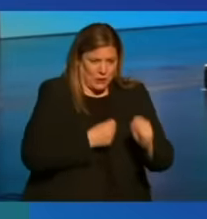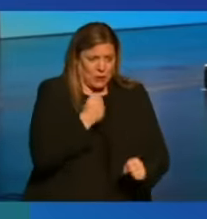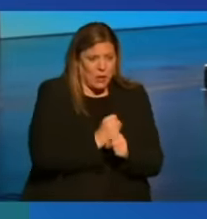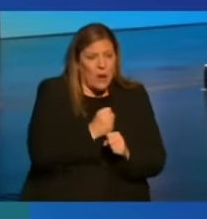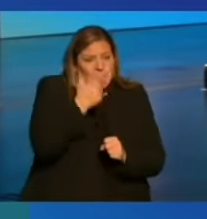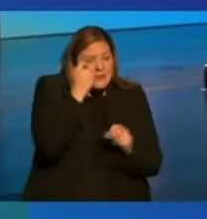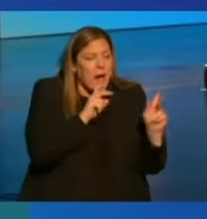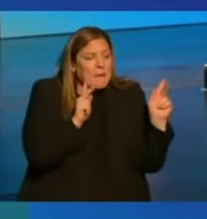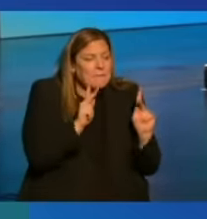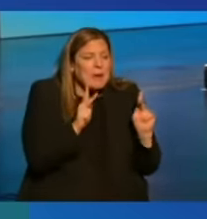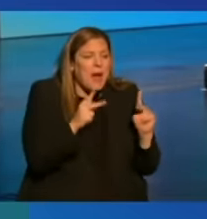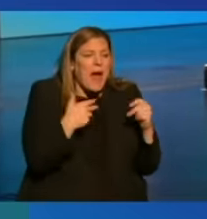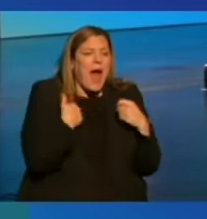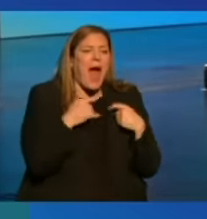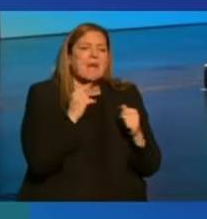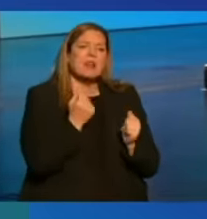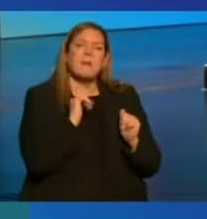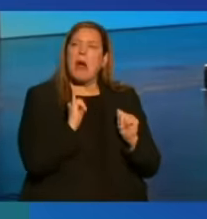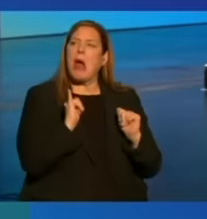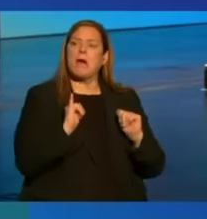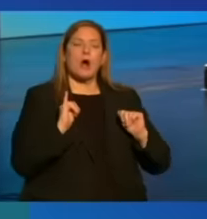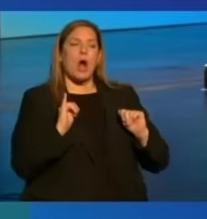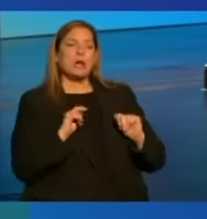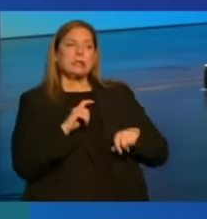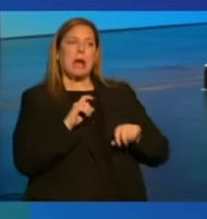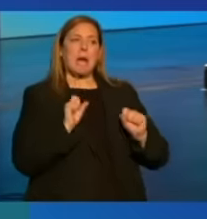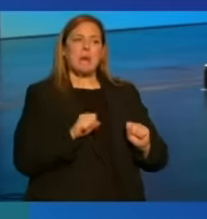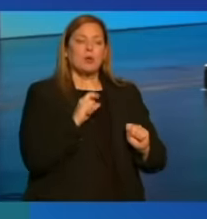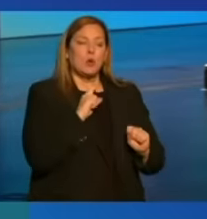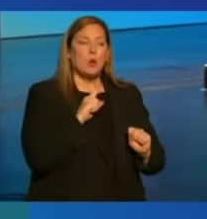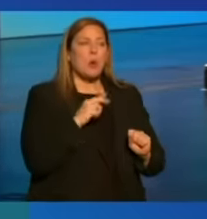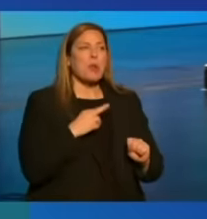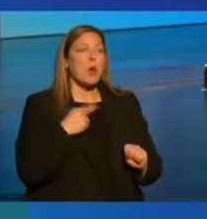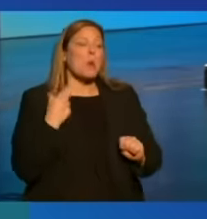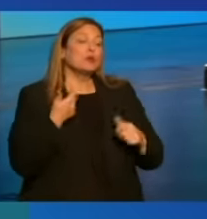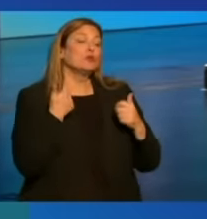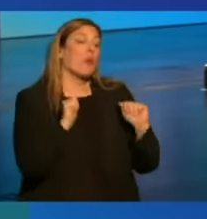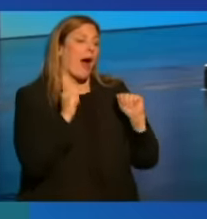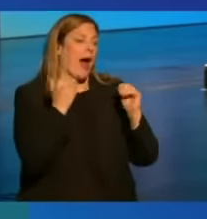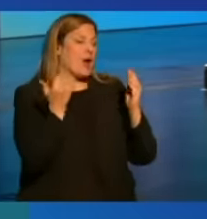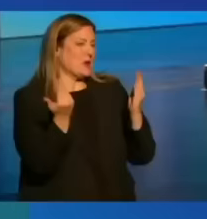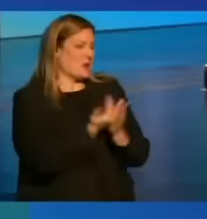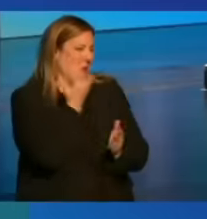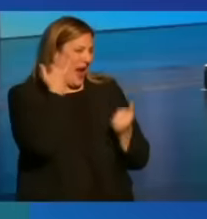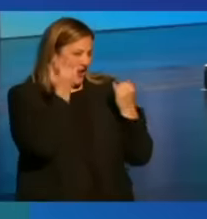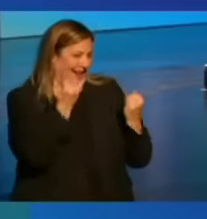Because people had a little bit of a cushion to go out and take a risk and try that new idea.